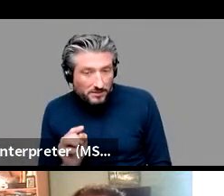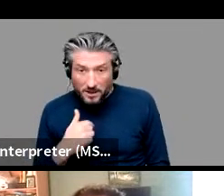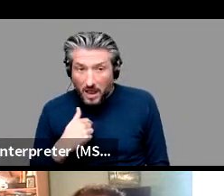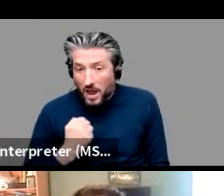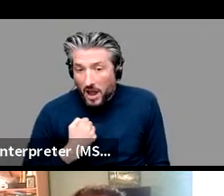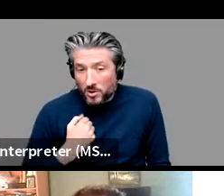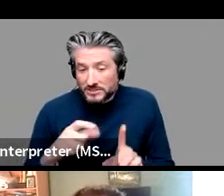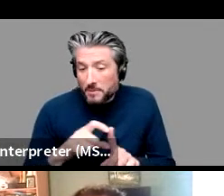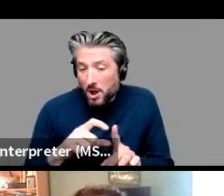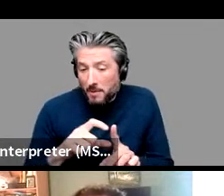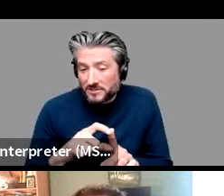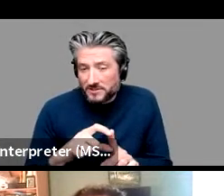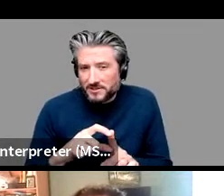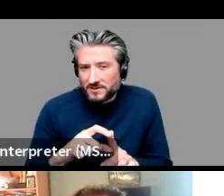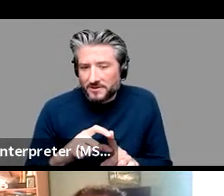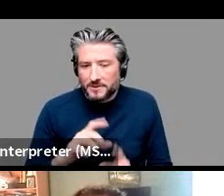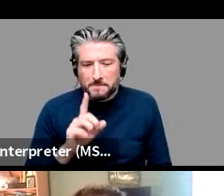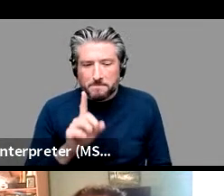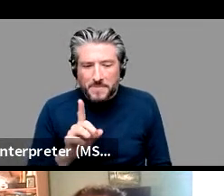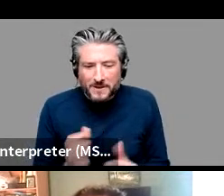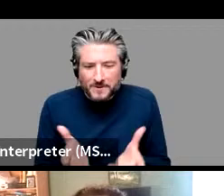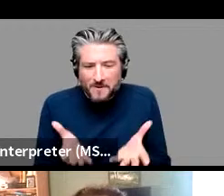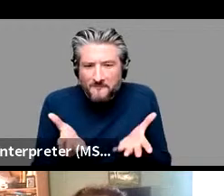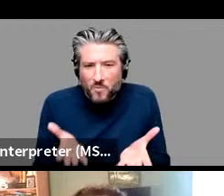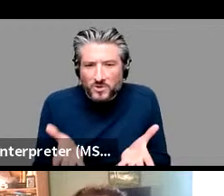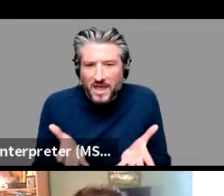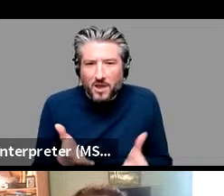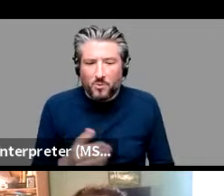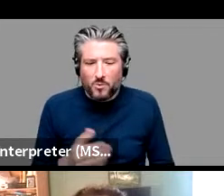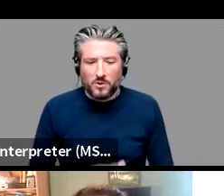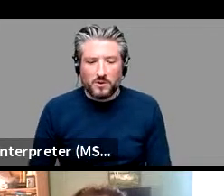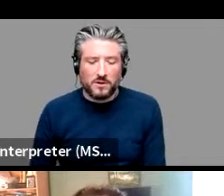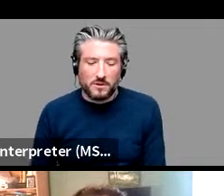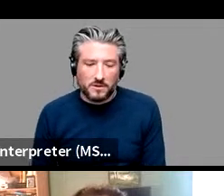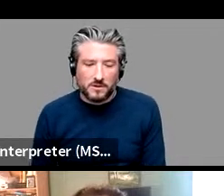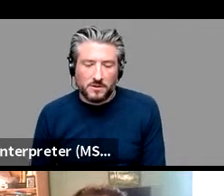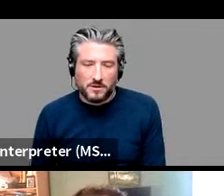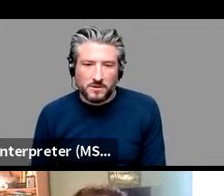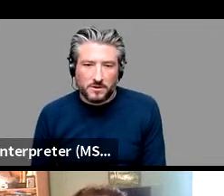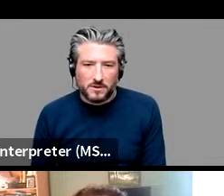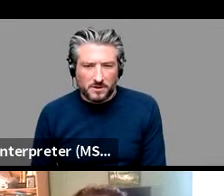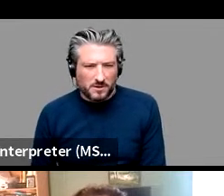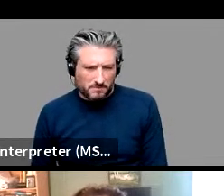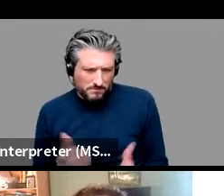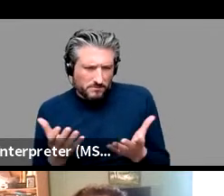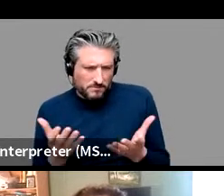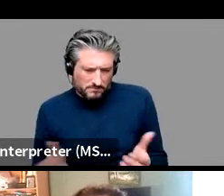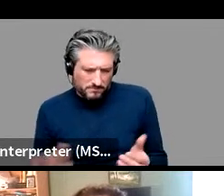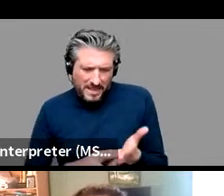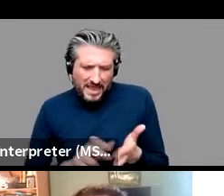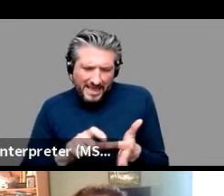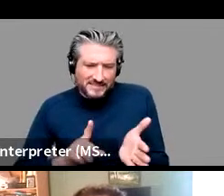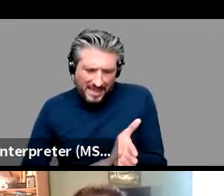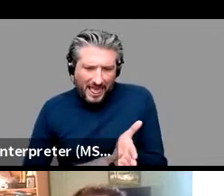this is this is the this is how far ndl should proven to be